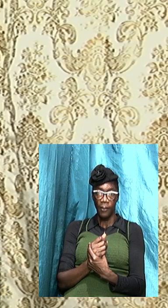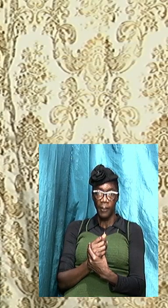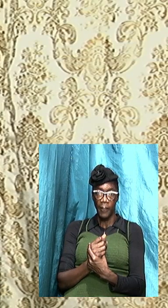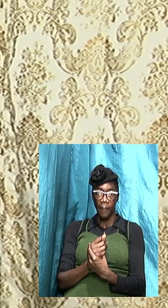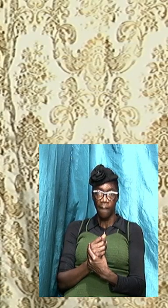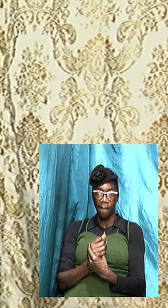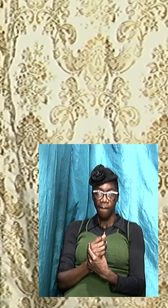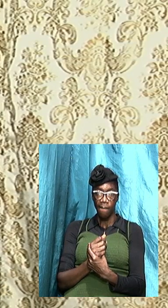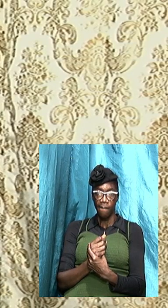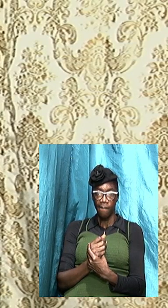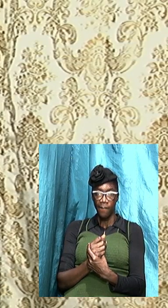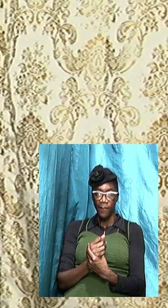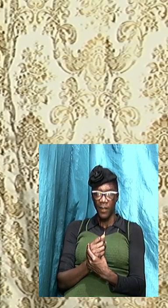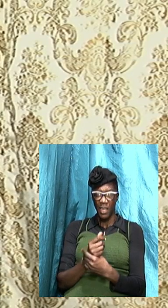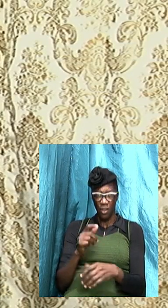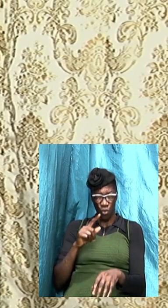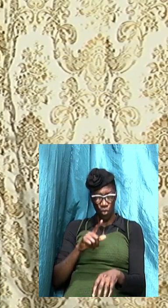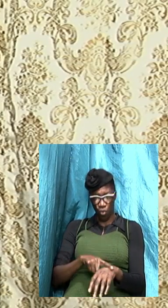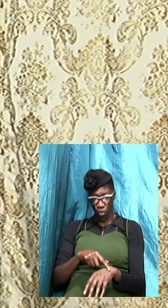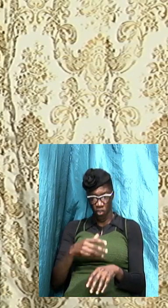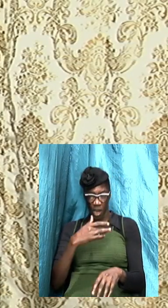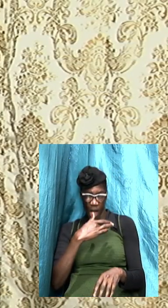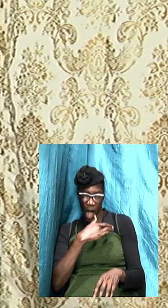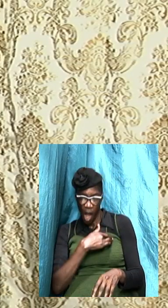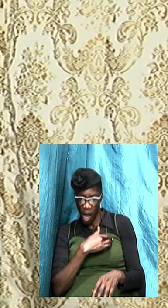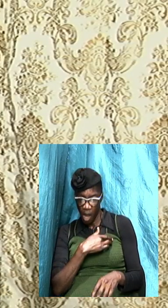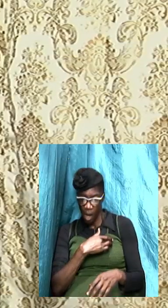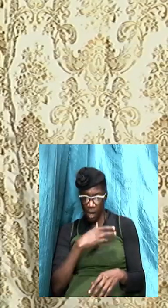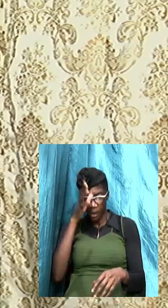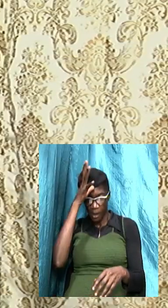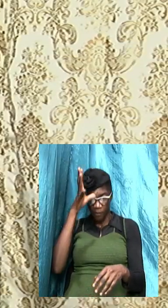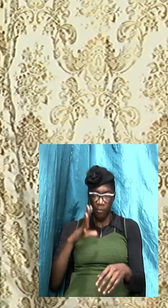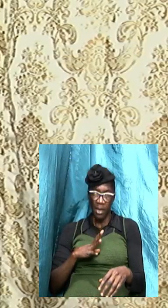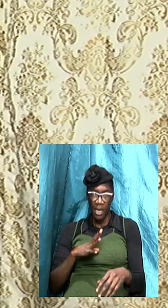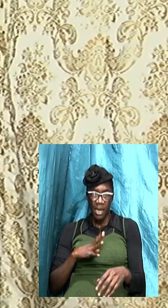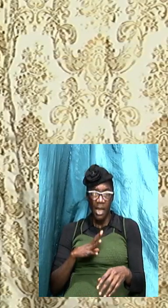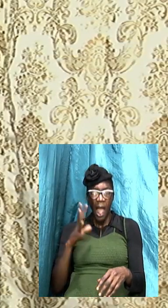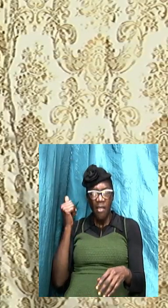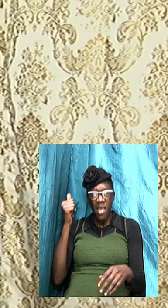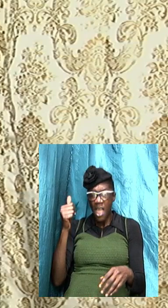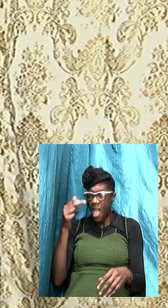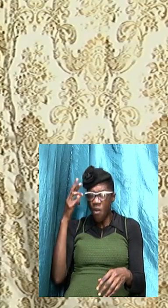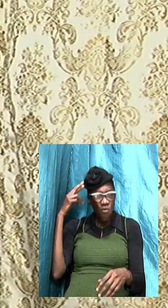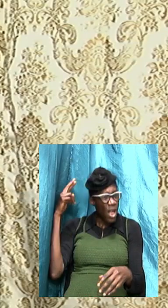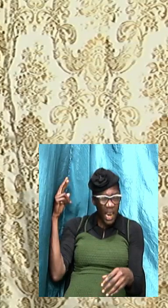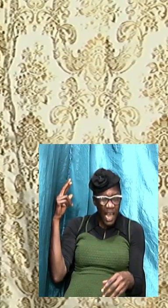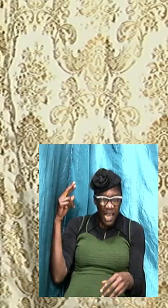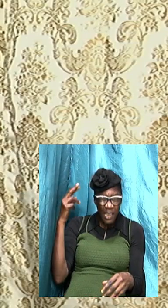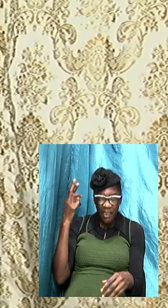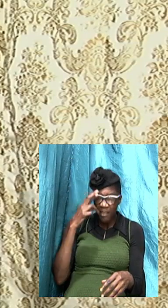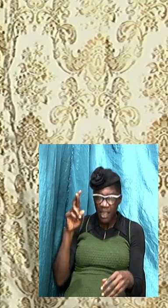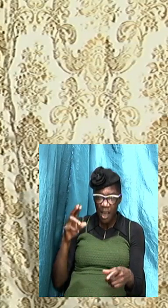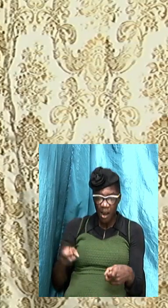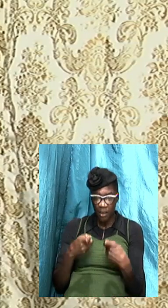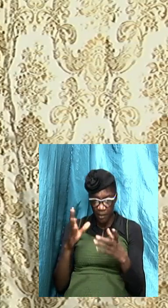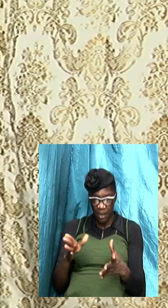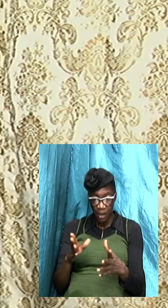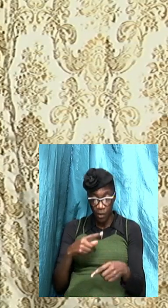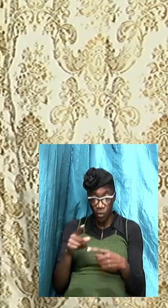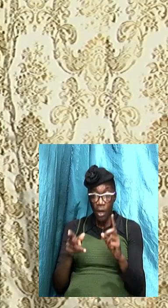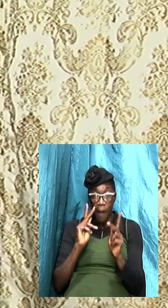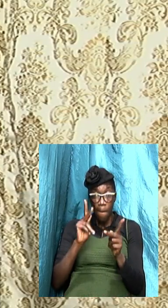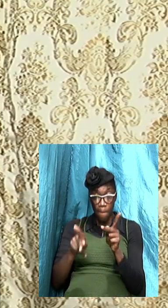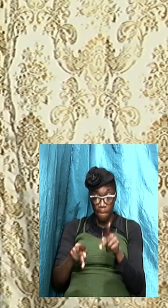it convicts men and men will recognize that they are sinners when peter spoke on the day of